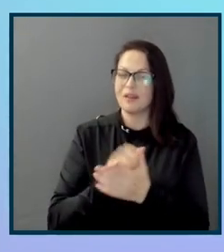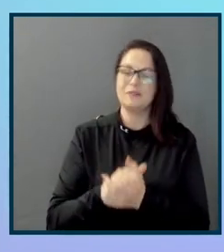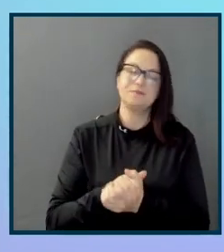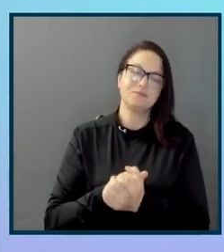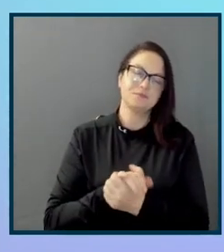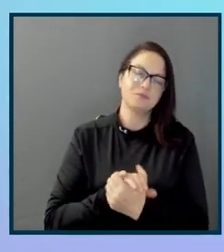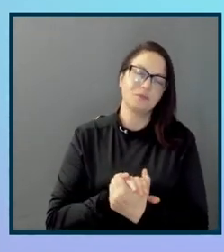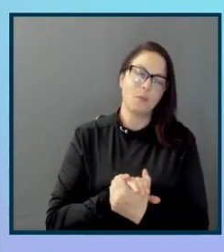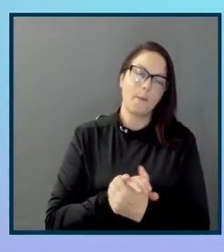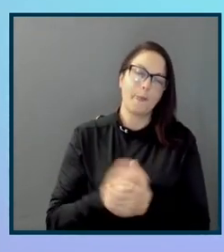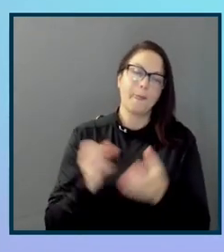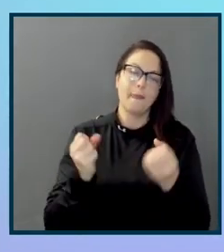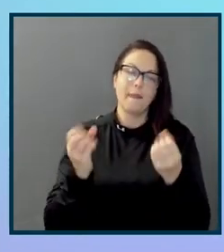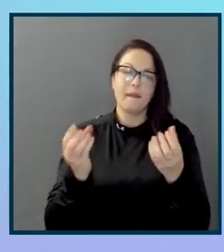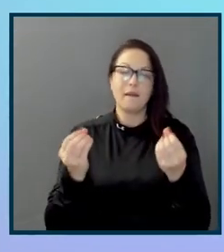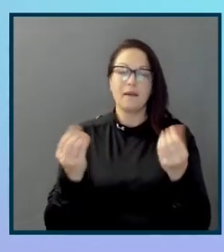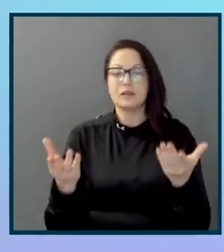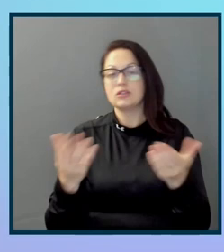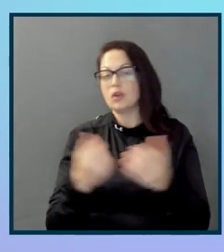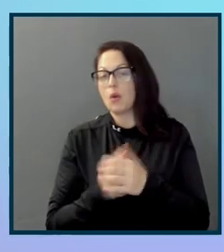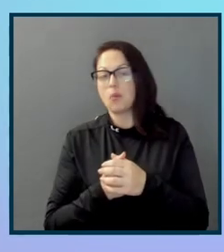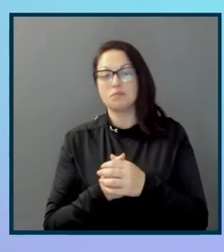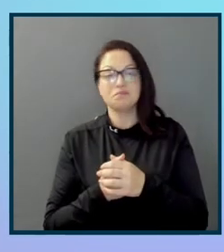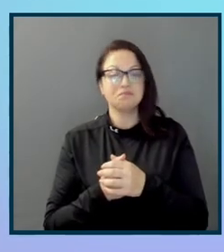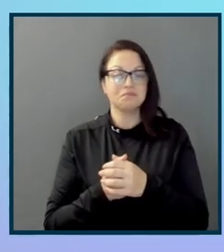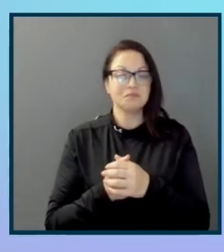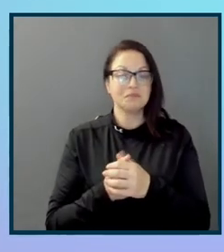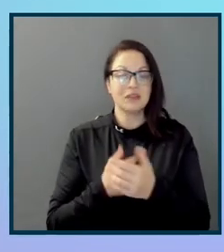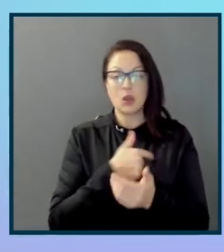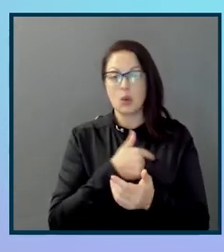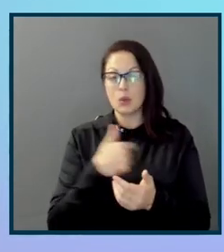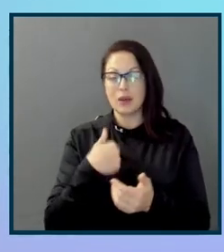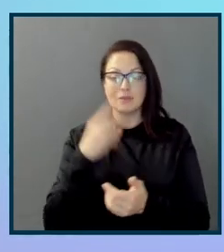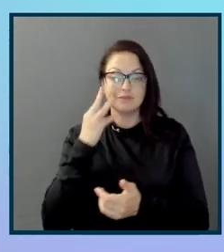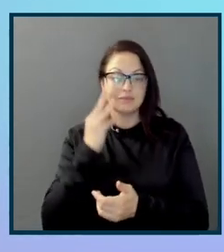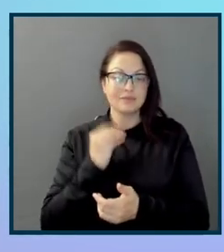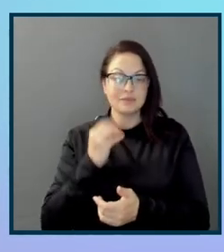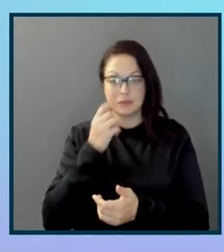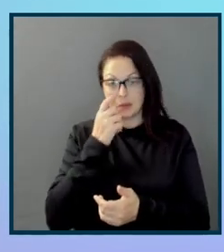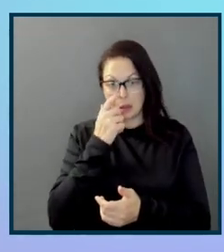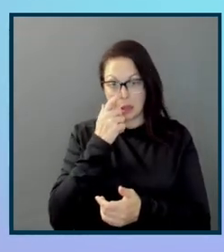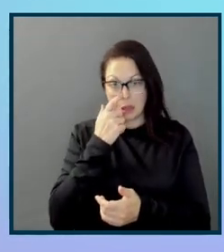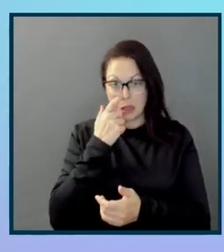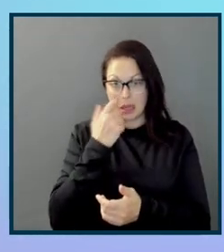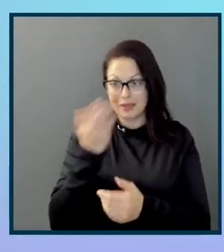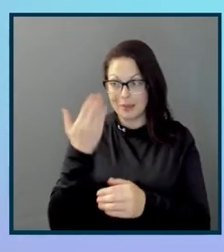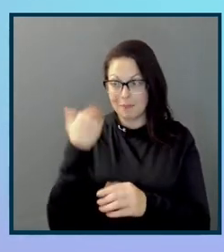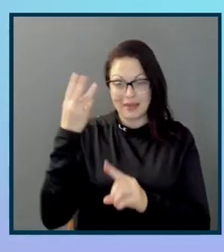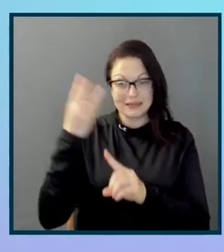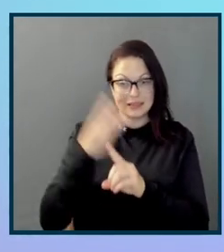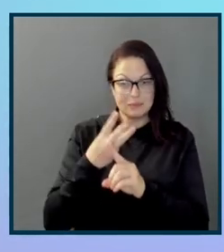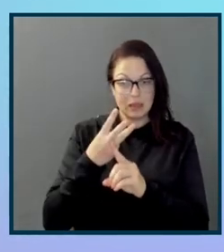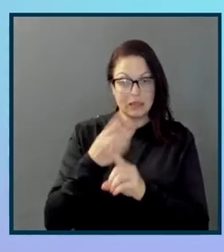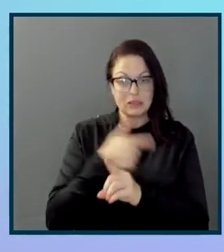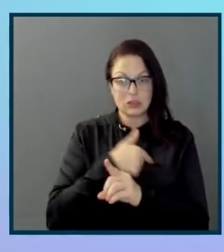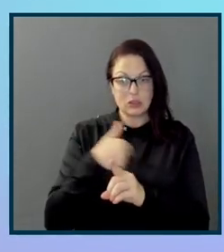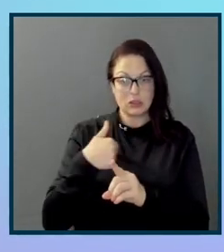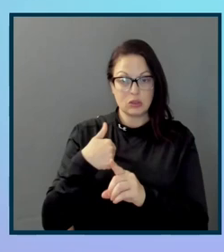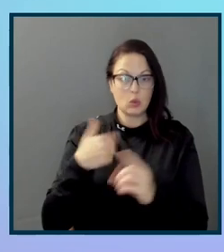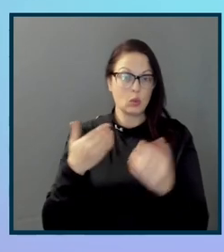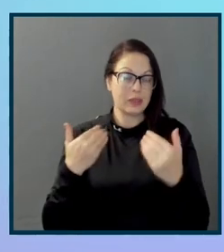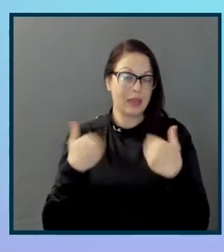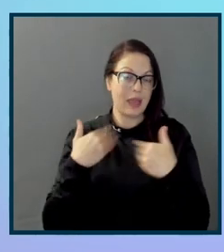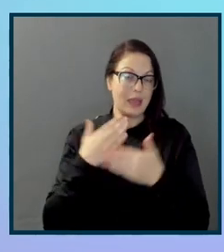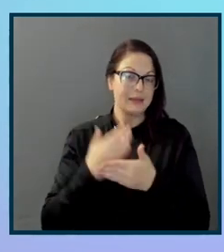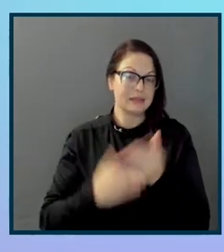opportunity as well. it really has run the gamut. Over, I would say, even the last six months, we've had some people approaching us cold asking